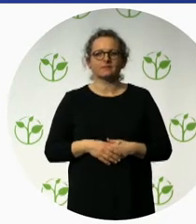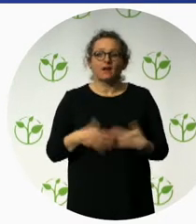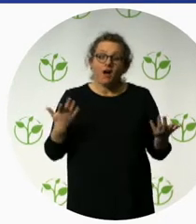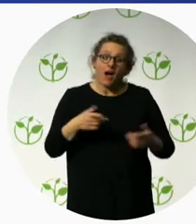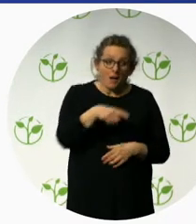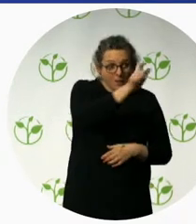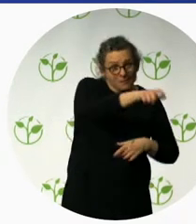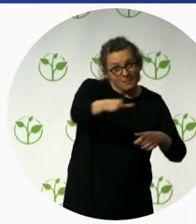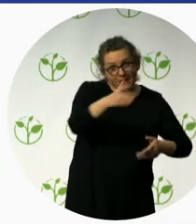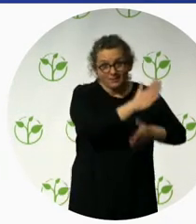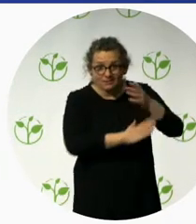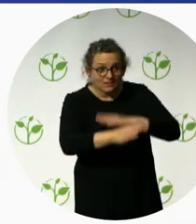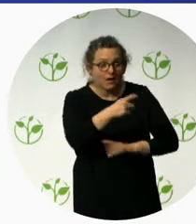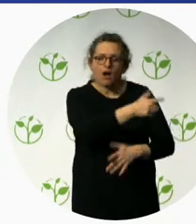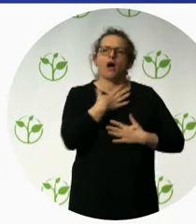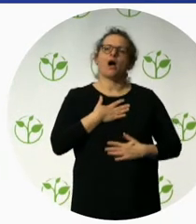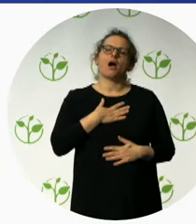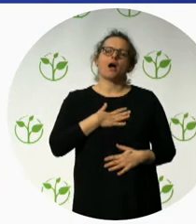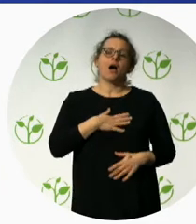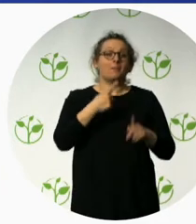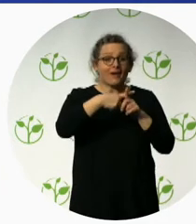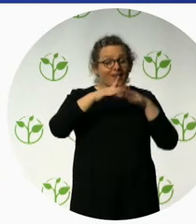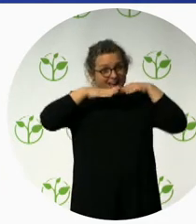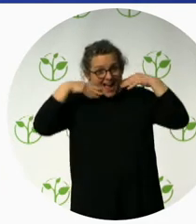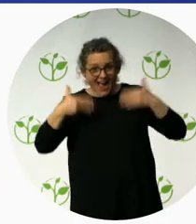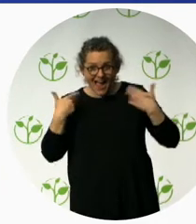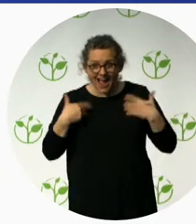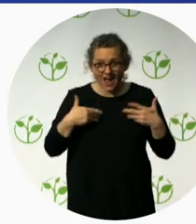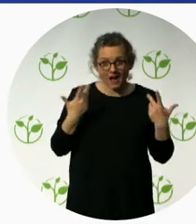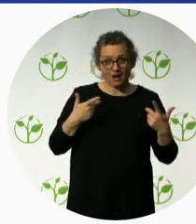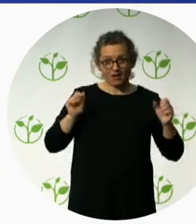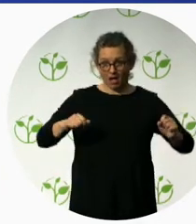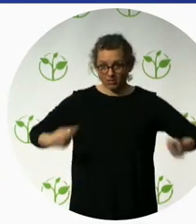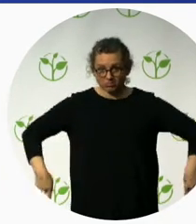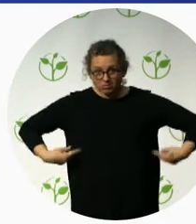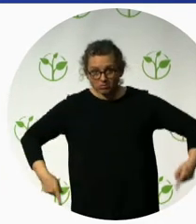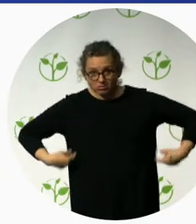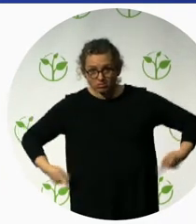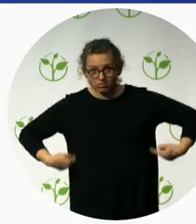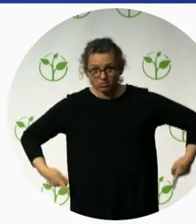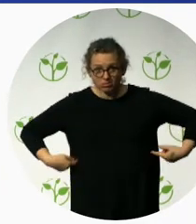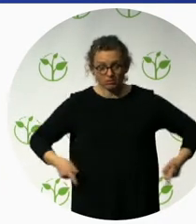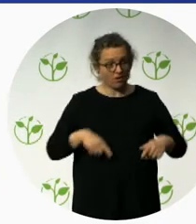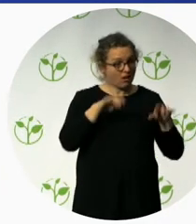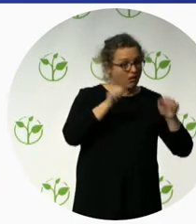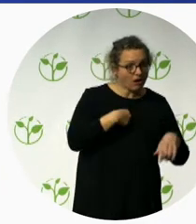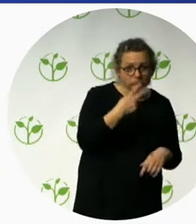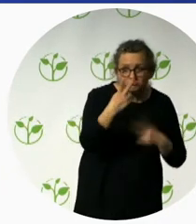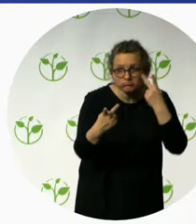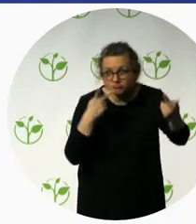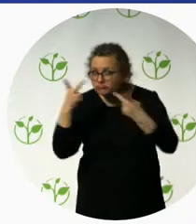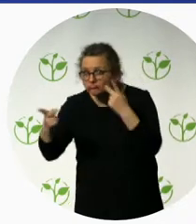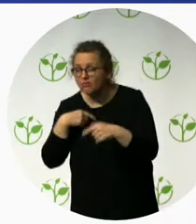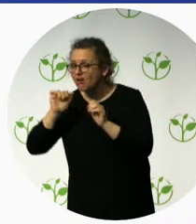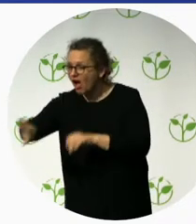the wheelchair, but he's actually able to participate in the activity and have the full